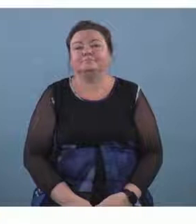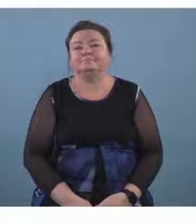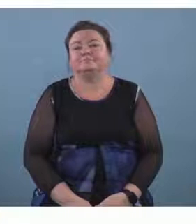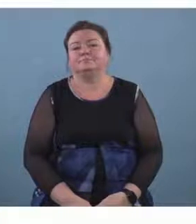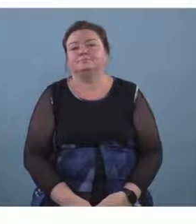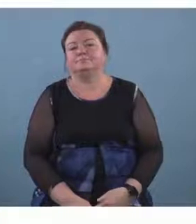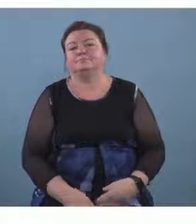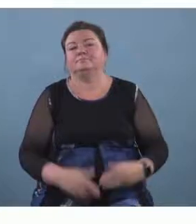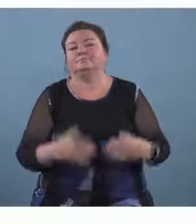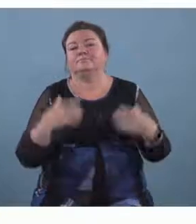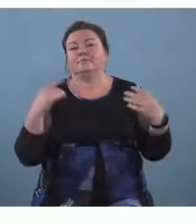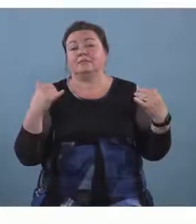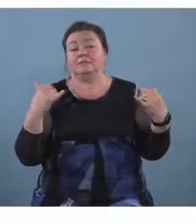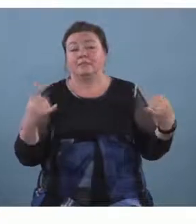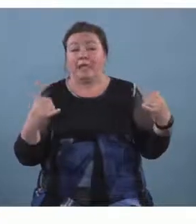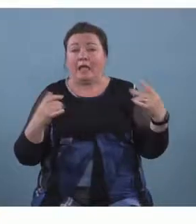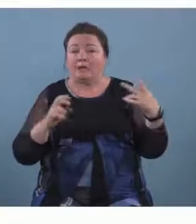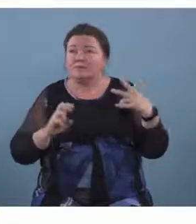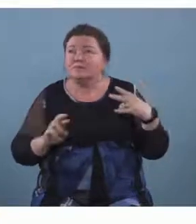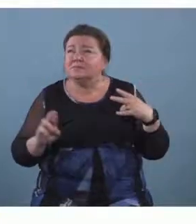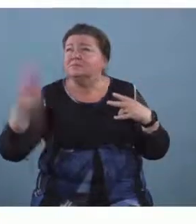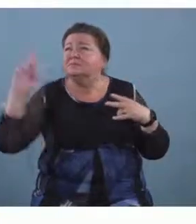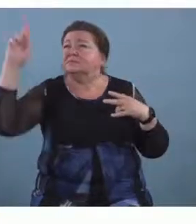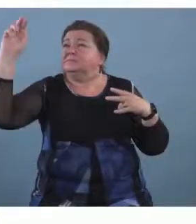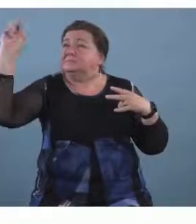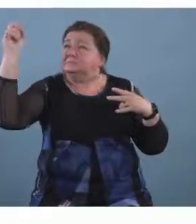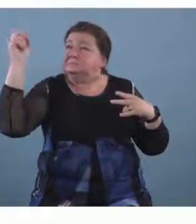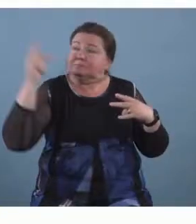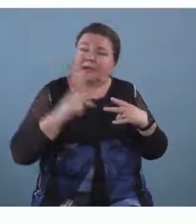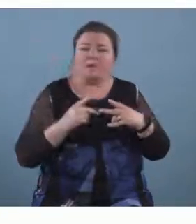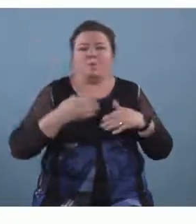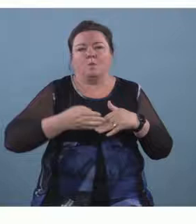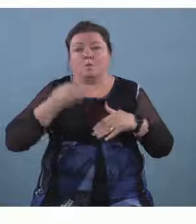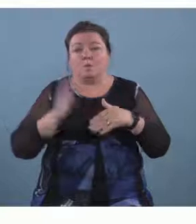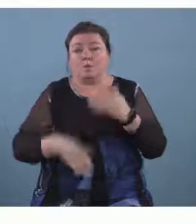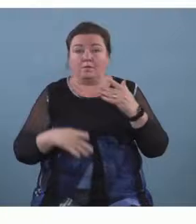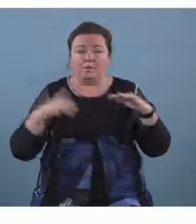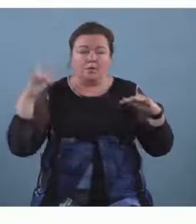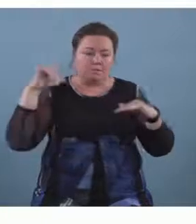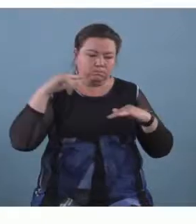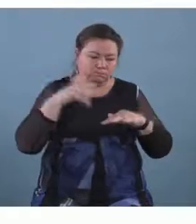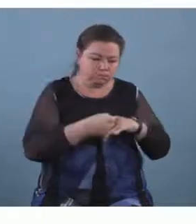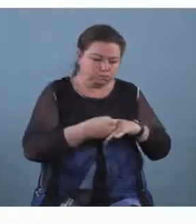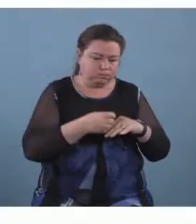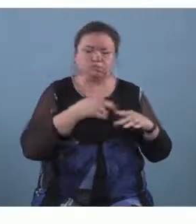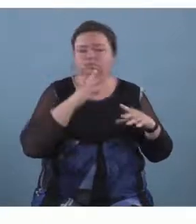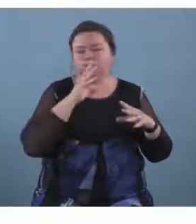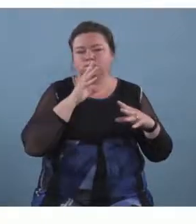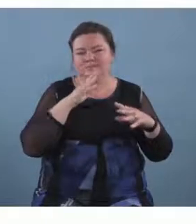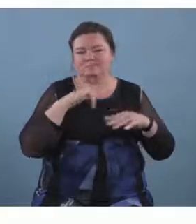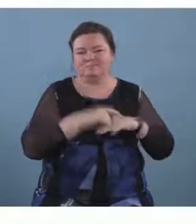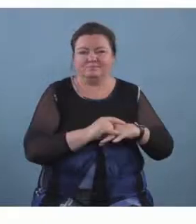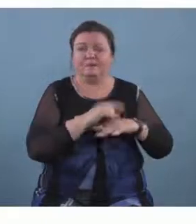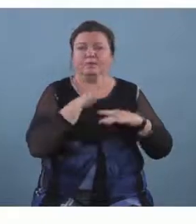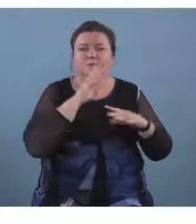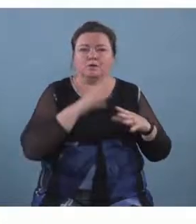my journey is over i splash in the sea could this really have happened to me so can